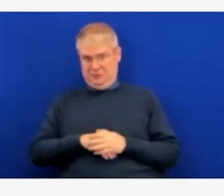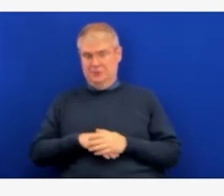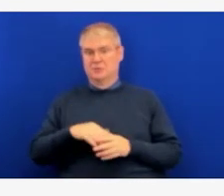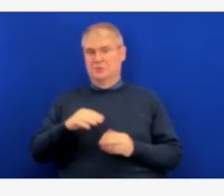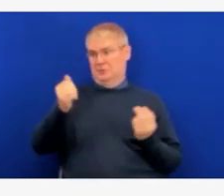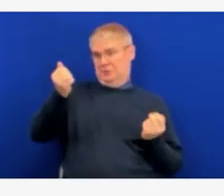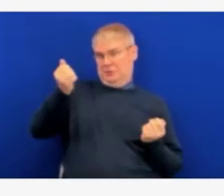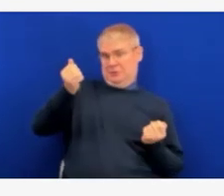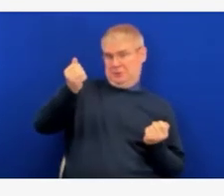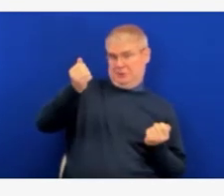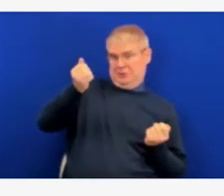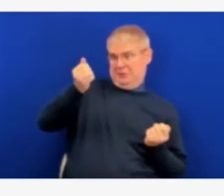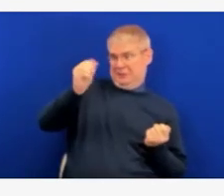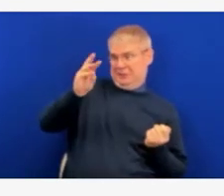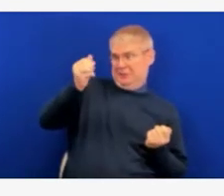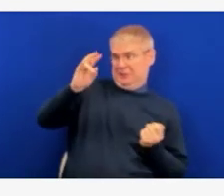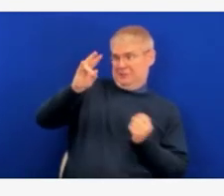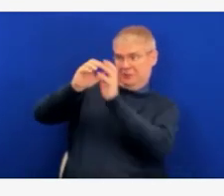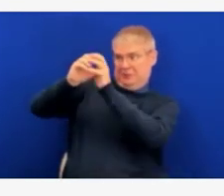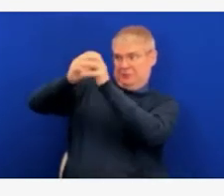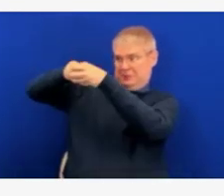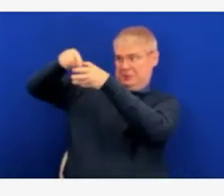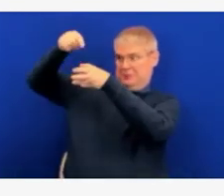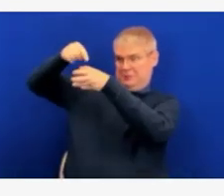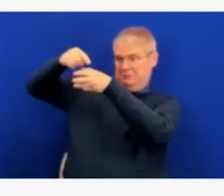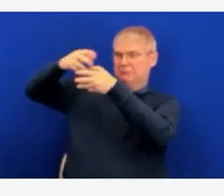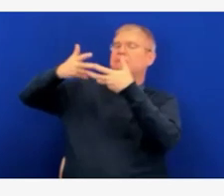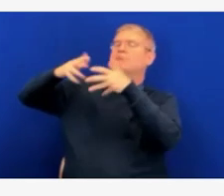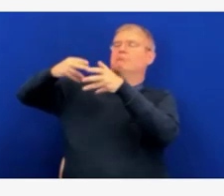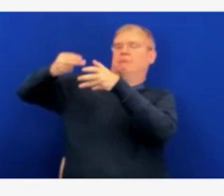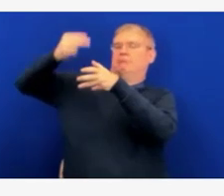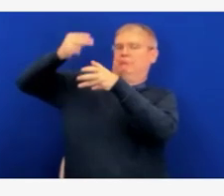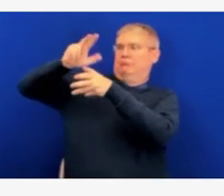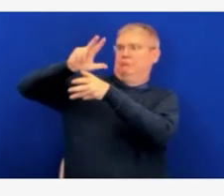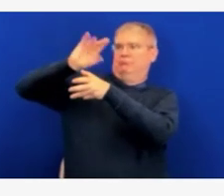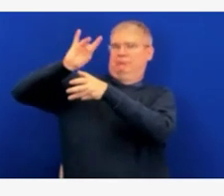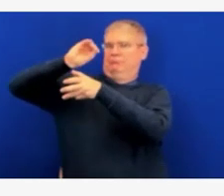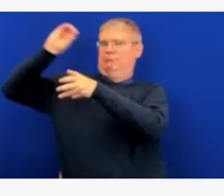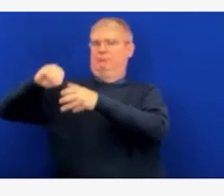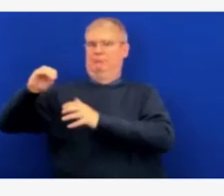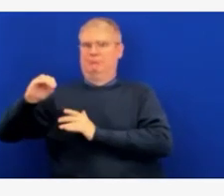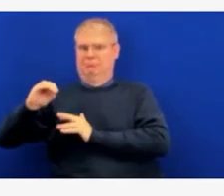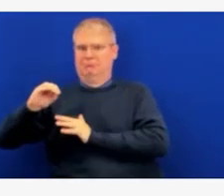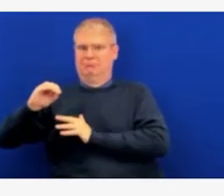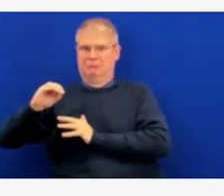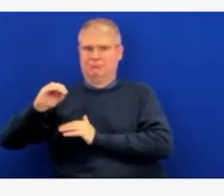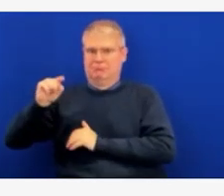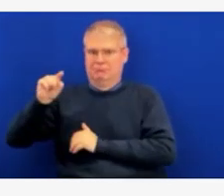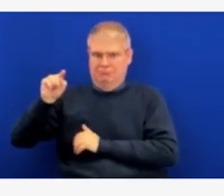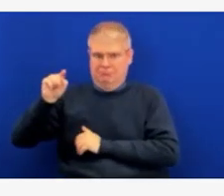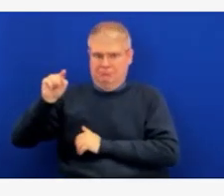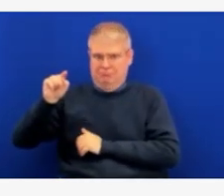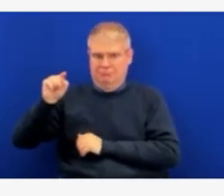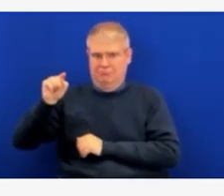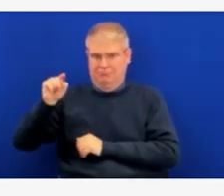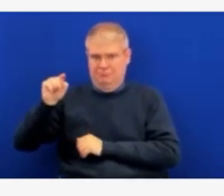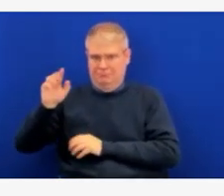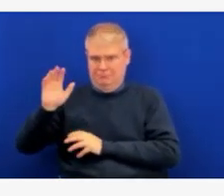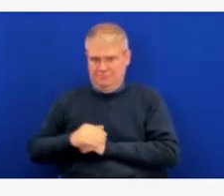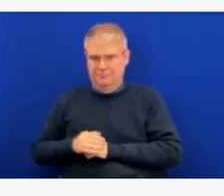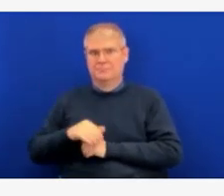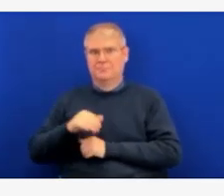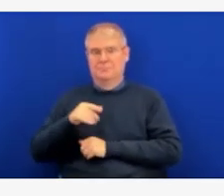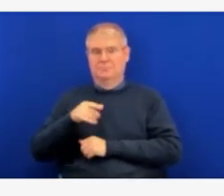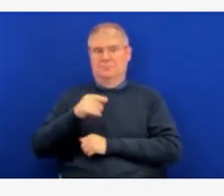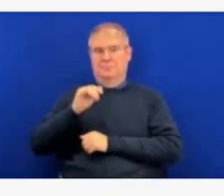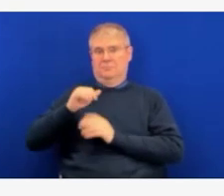groups are what make up that blue line. You can see this span from February 12th when vaccines have been available